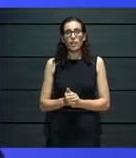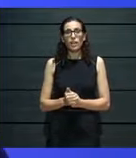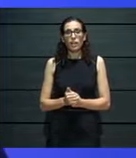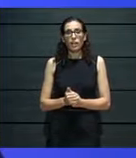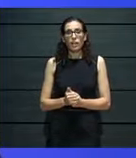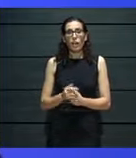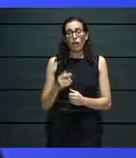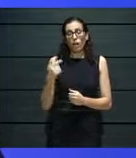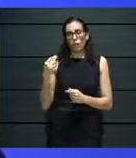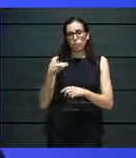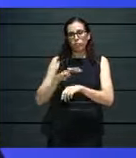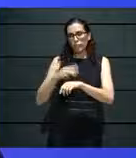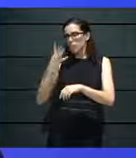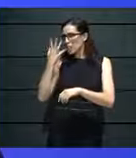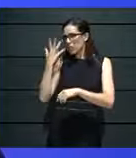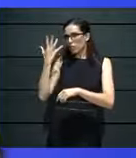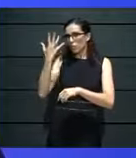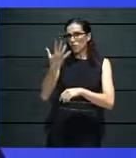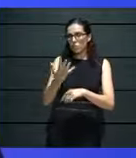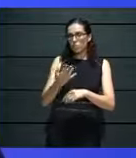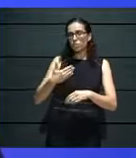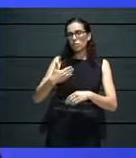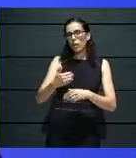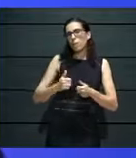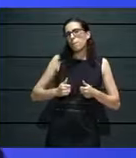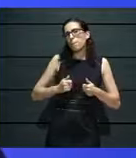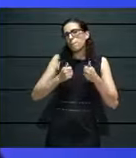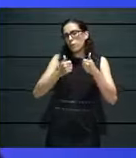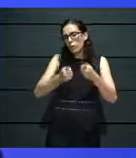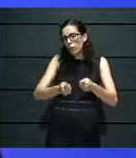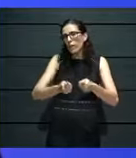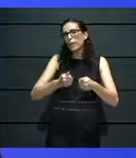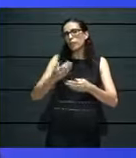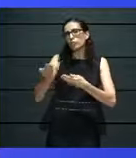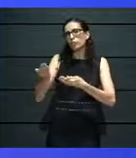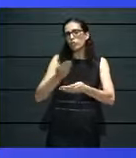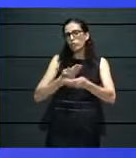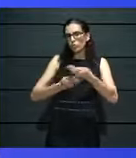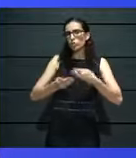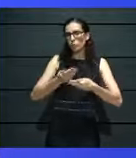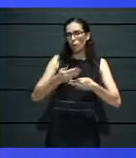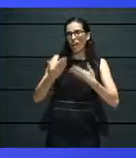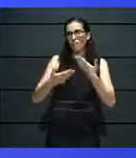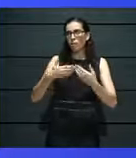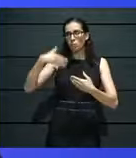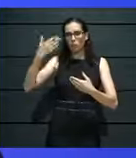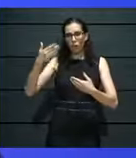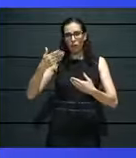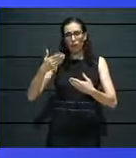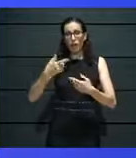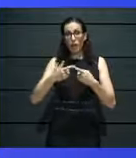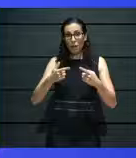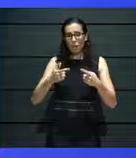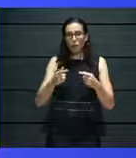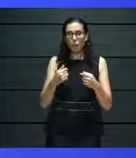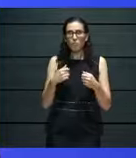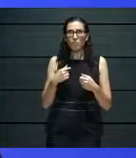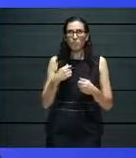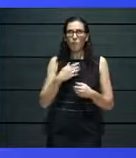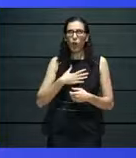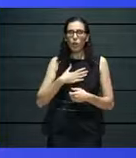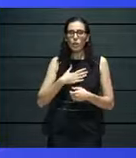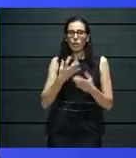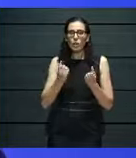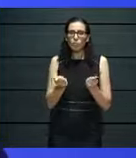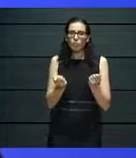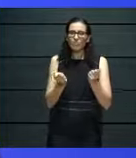to bring these features, but we said we need to change. We need to leave legacy behind. We need to come